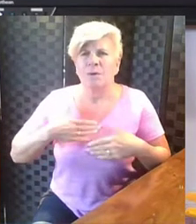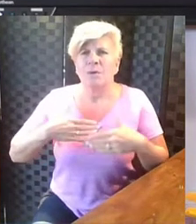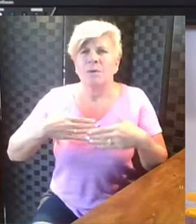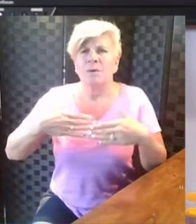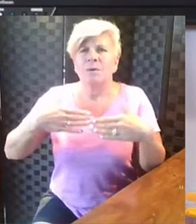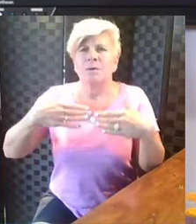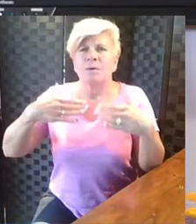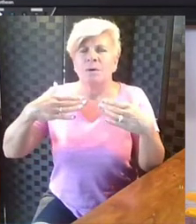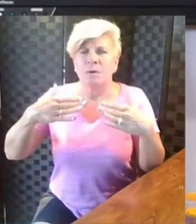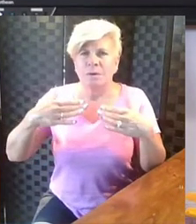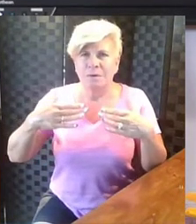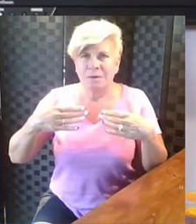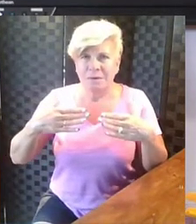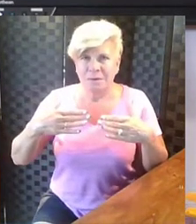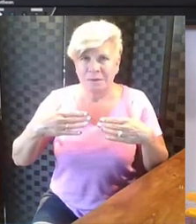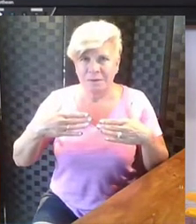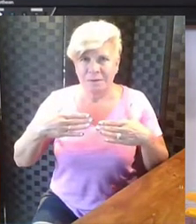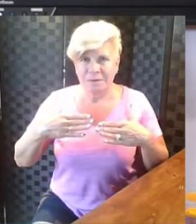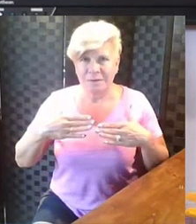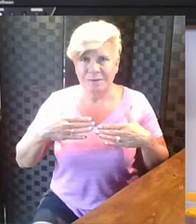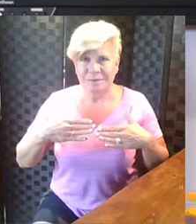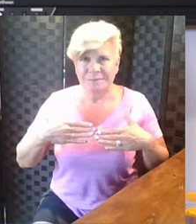nice relaxing breaths.